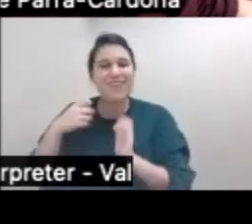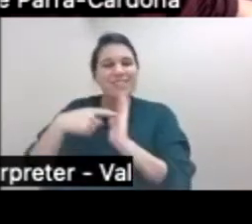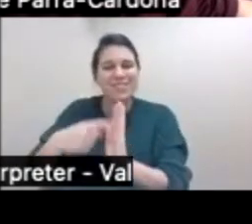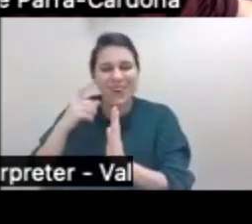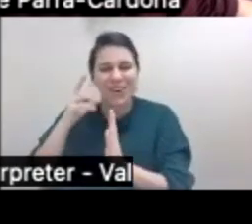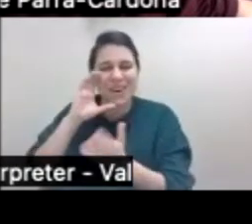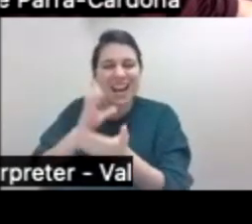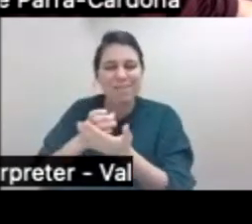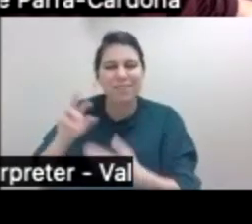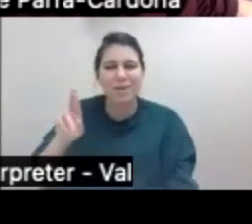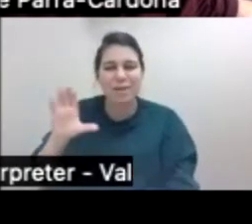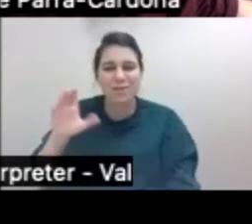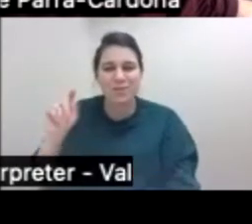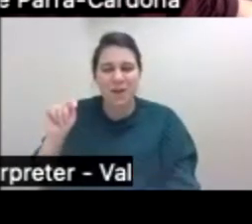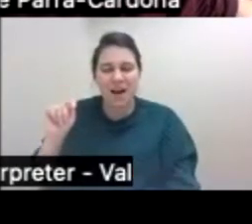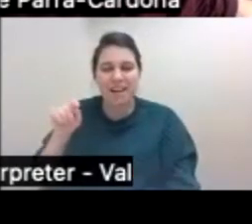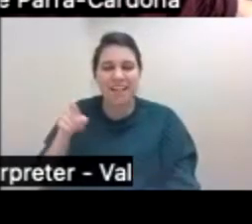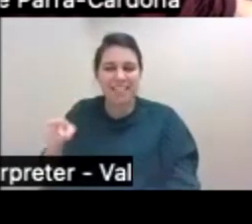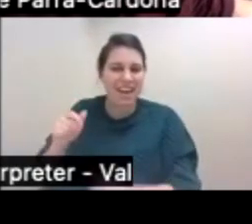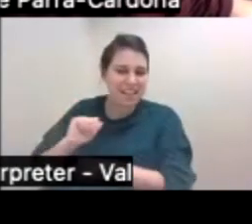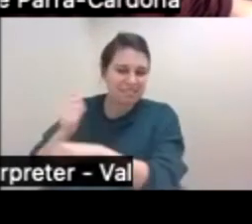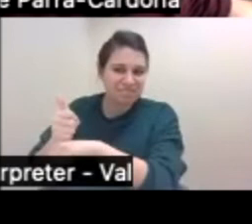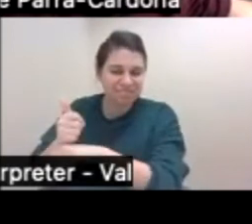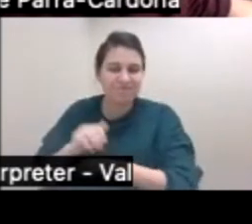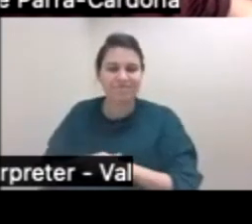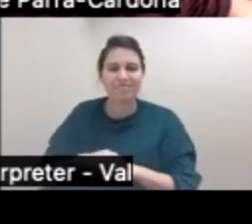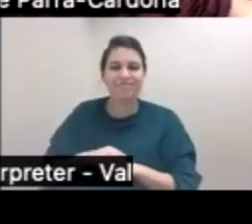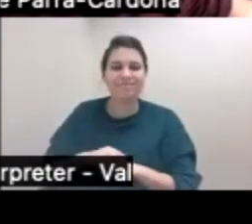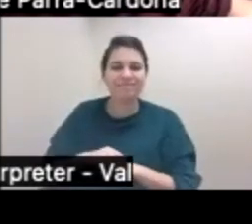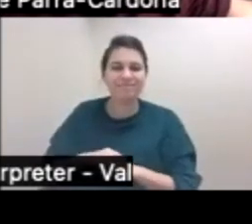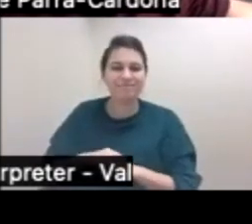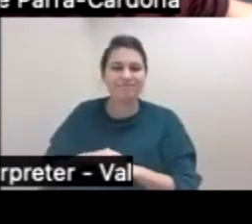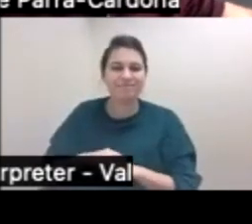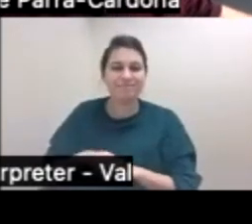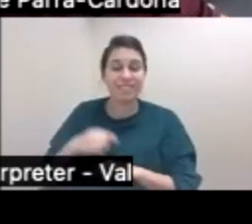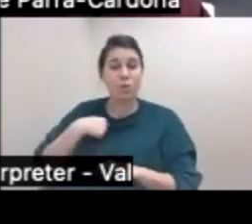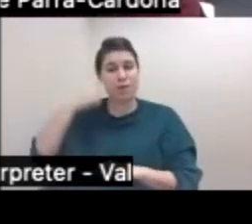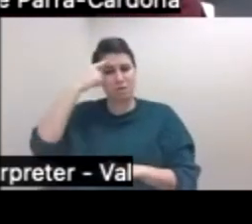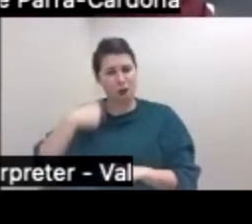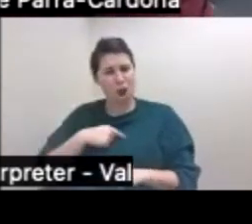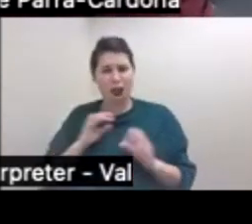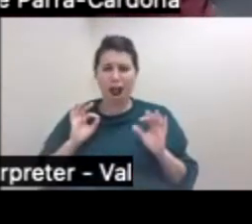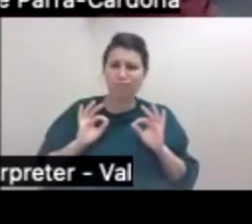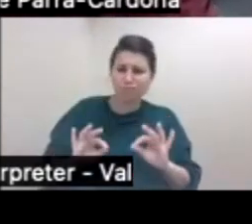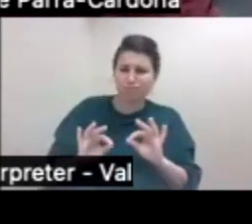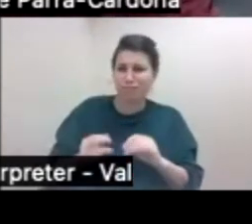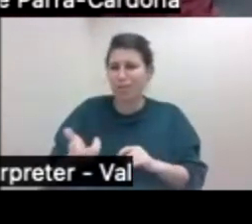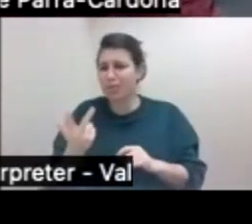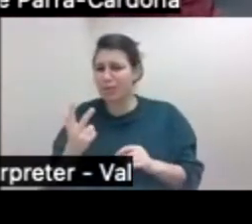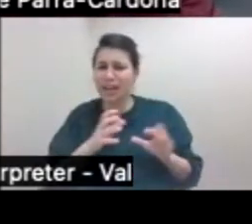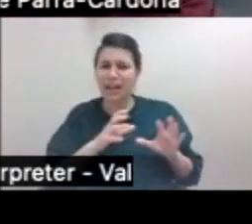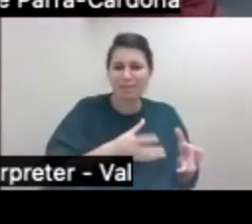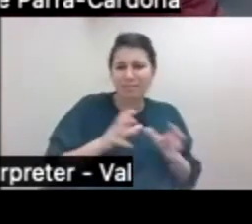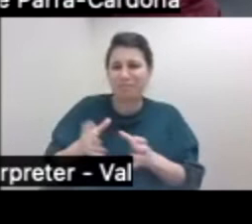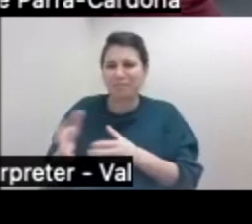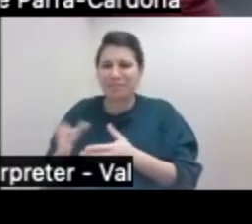control trial that they implemented because, you know, we felt that we had done a great job with a three arm design will look